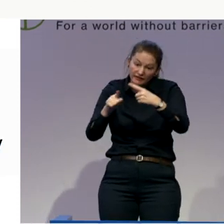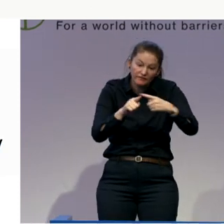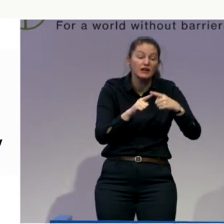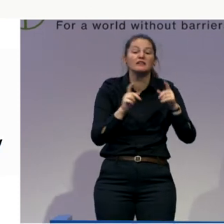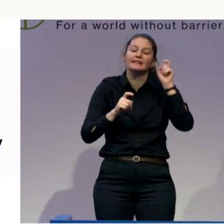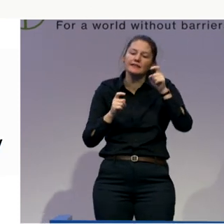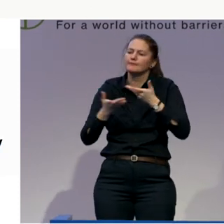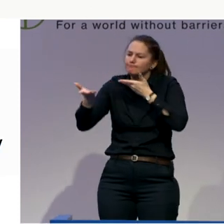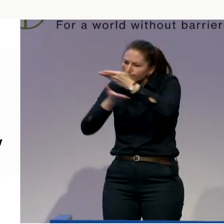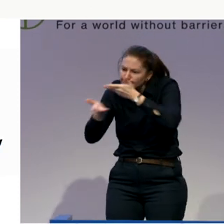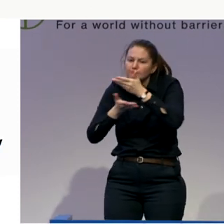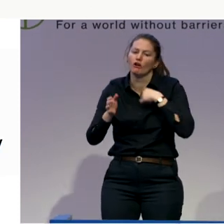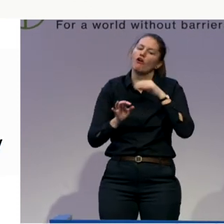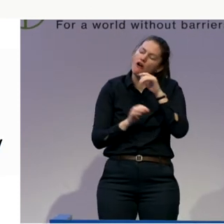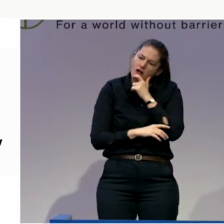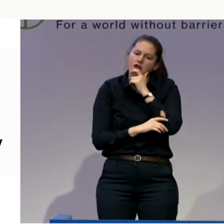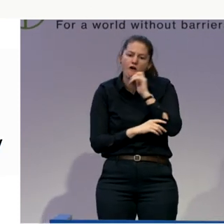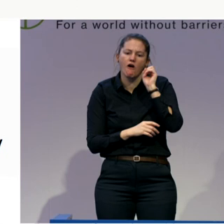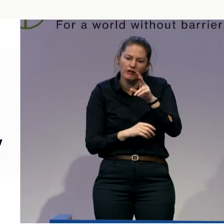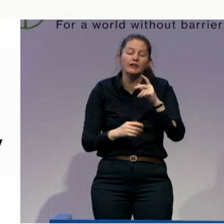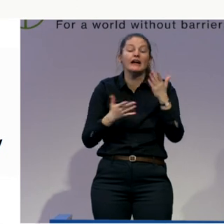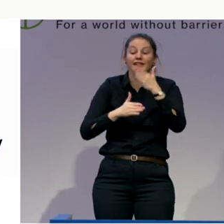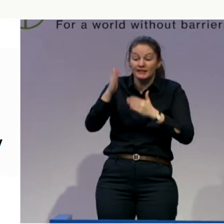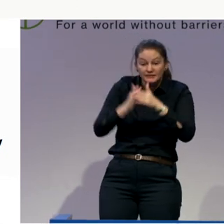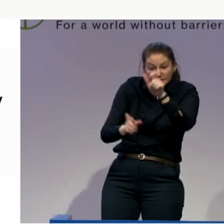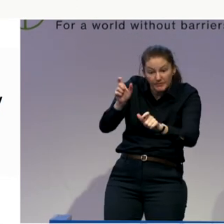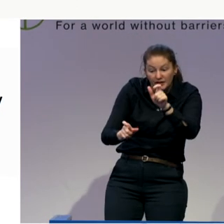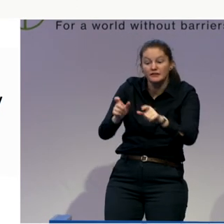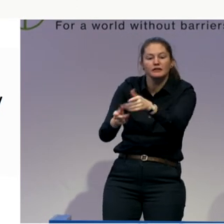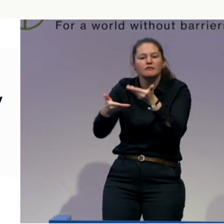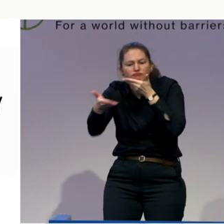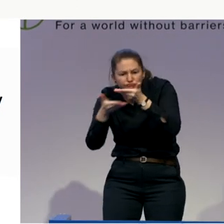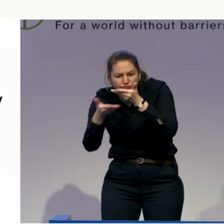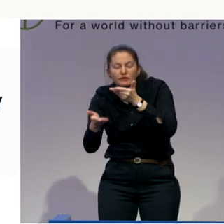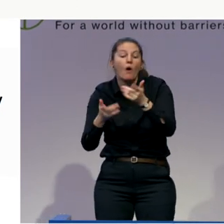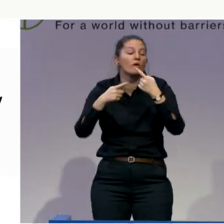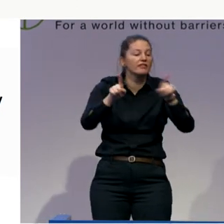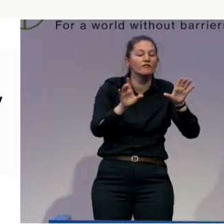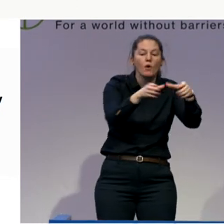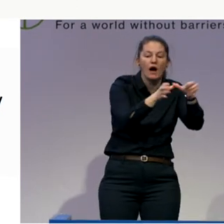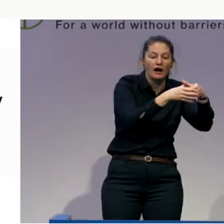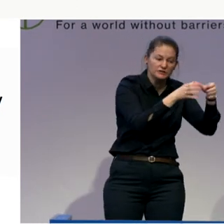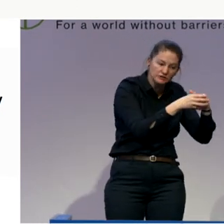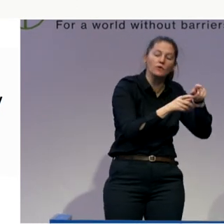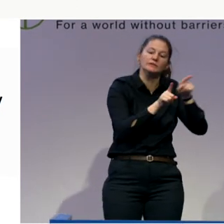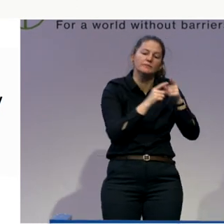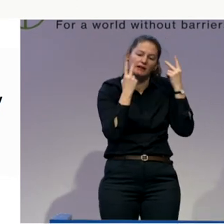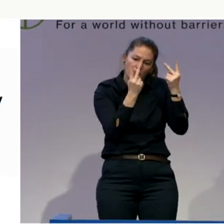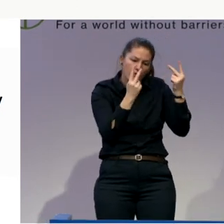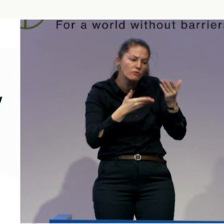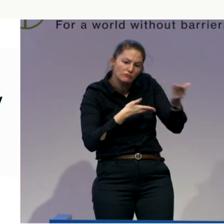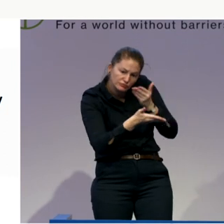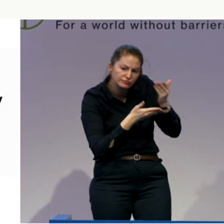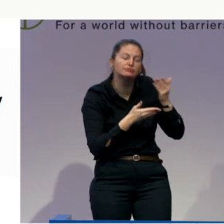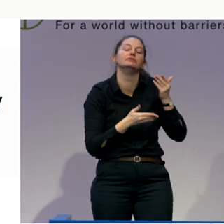organizations or other organizations are really important. I've never been an employer before. I've been exploited